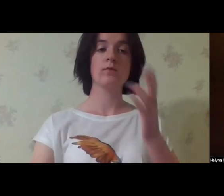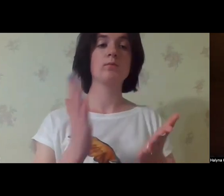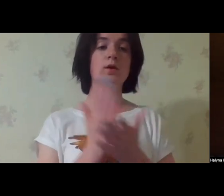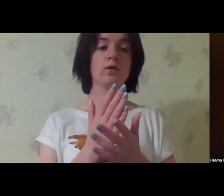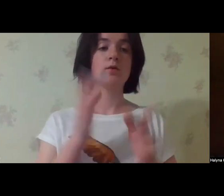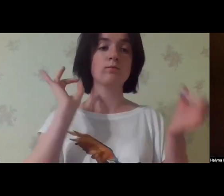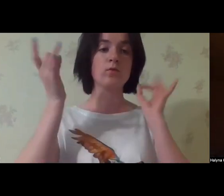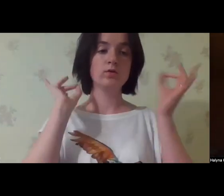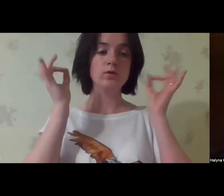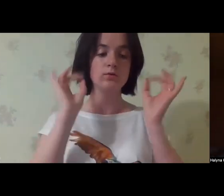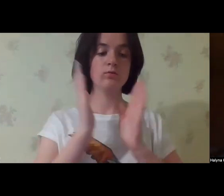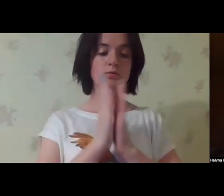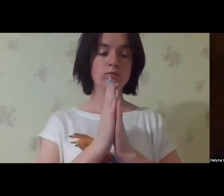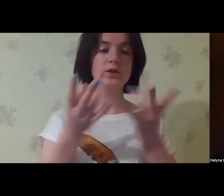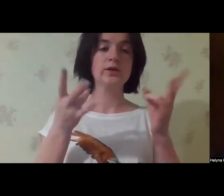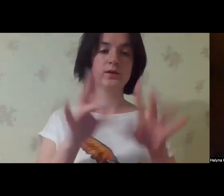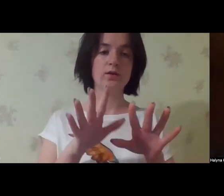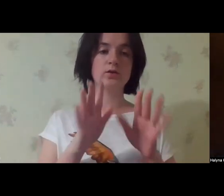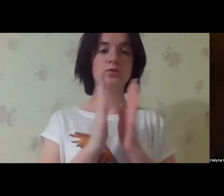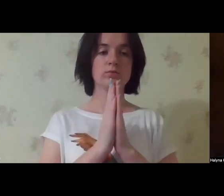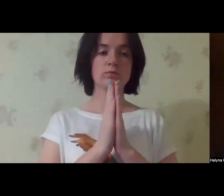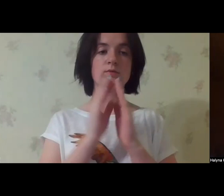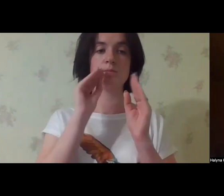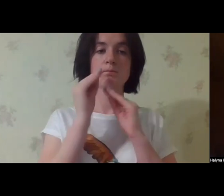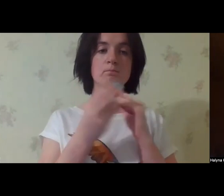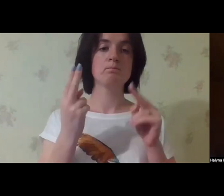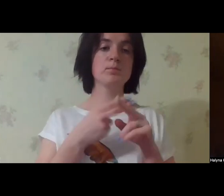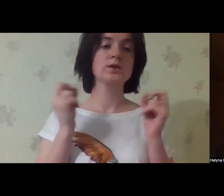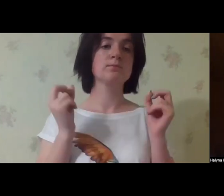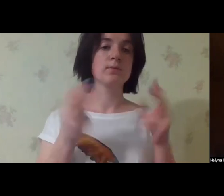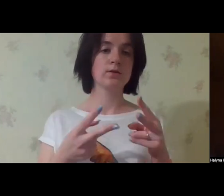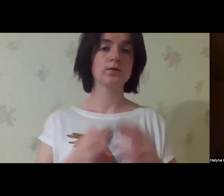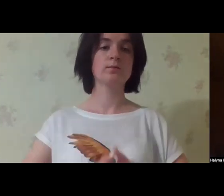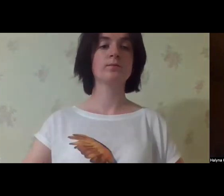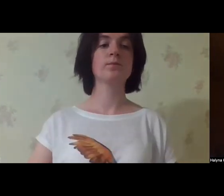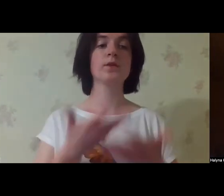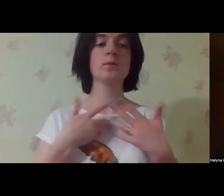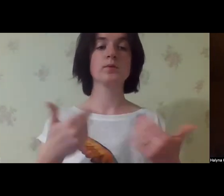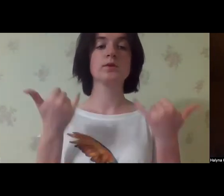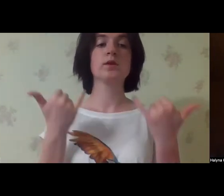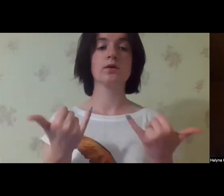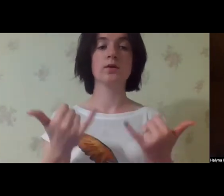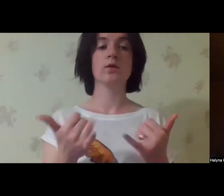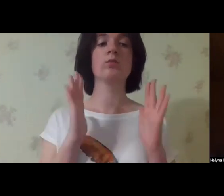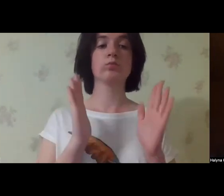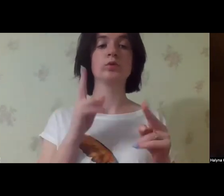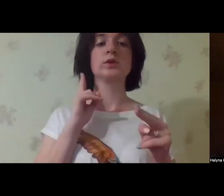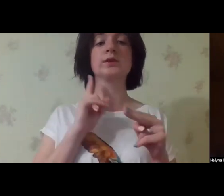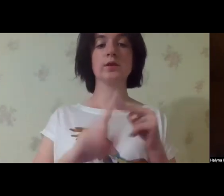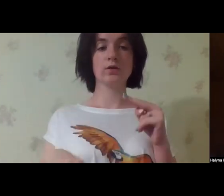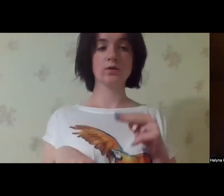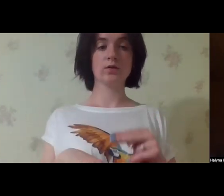I can see that there is the air raid alert in Kyiv. Please stay safe. We